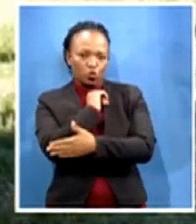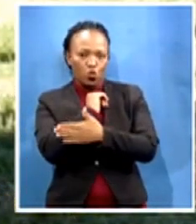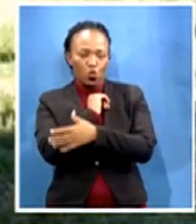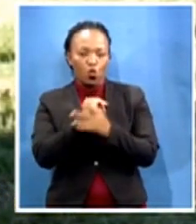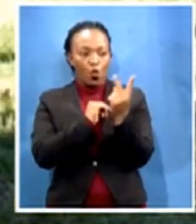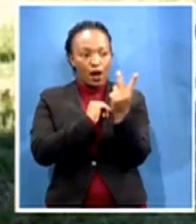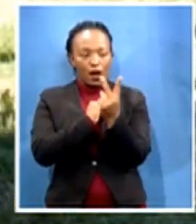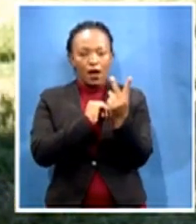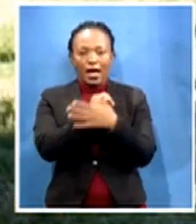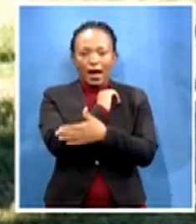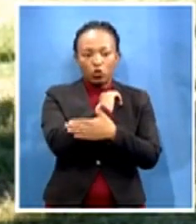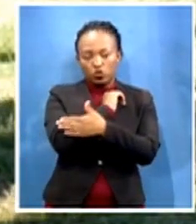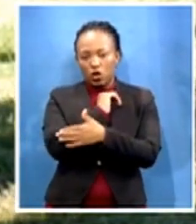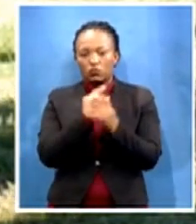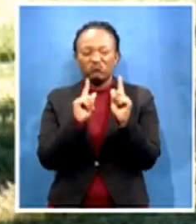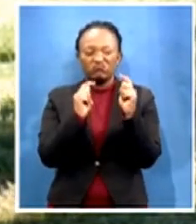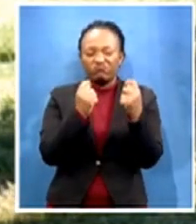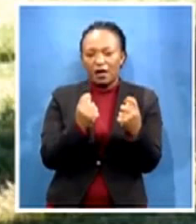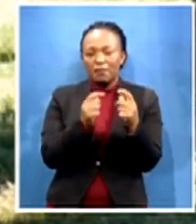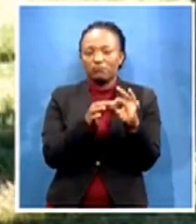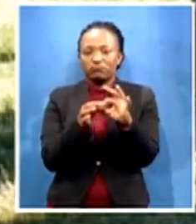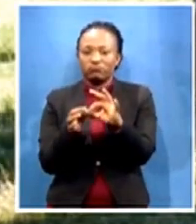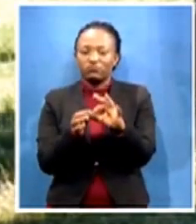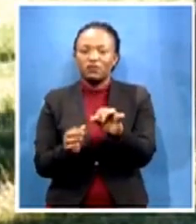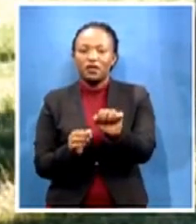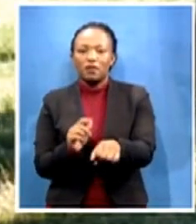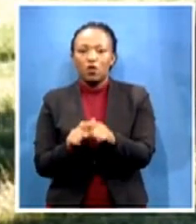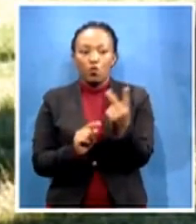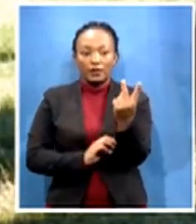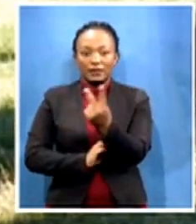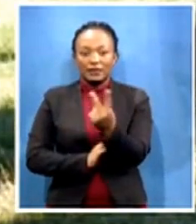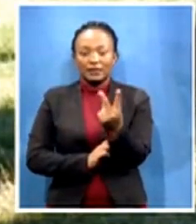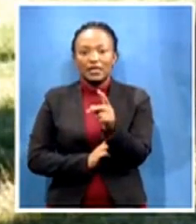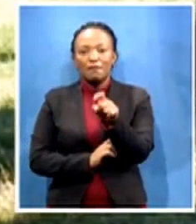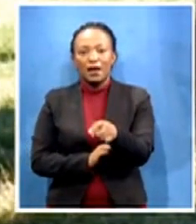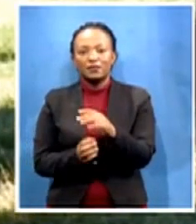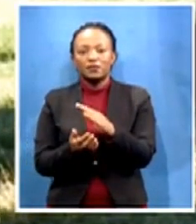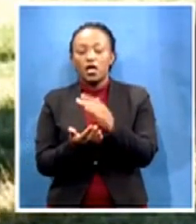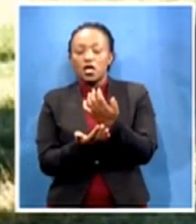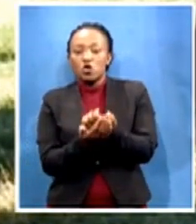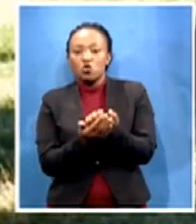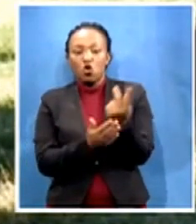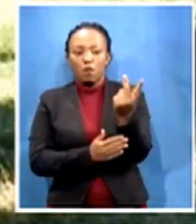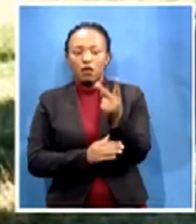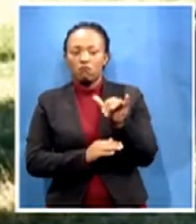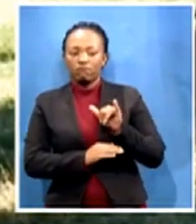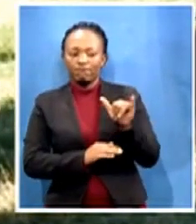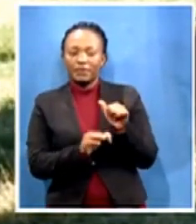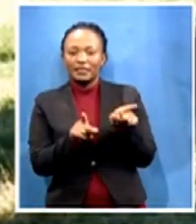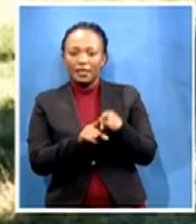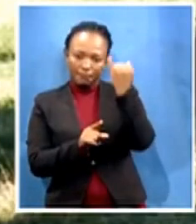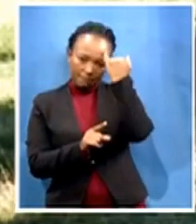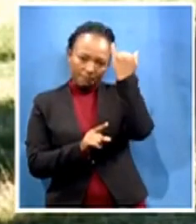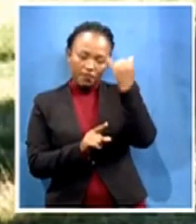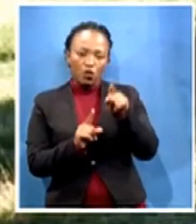make sure that ultimately they have shared economy with mixed ideas, such that they become the greatest kingdoms in Africa.